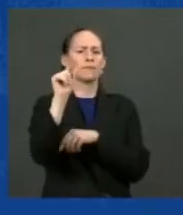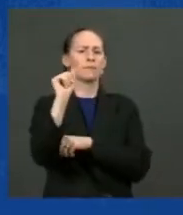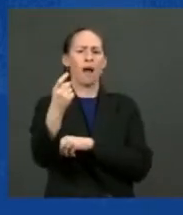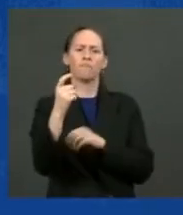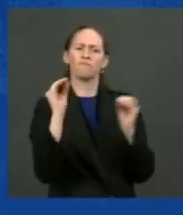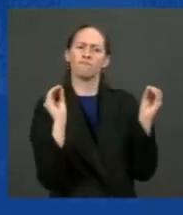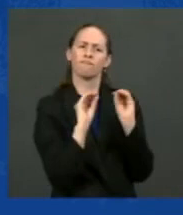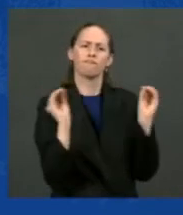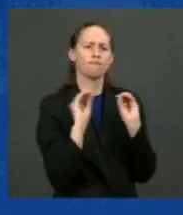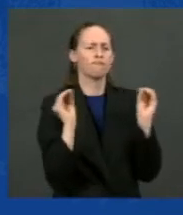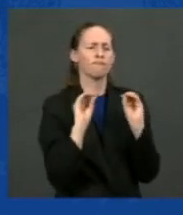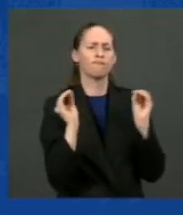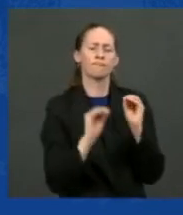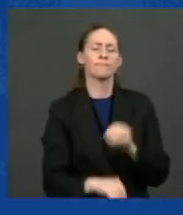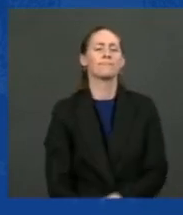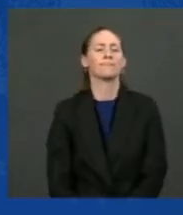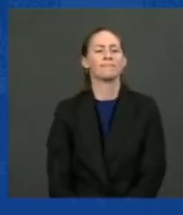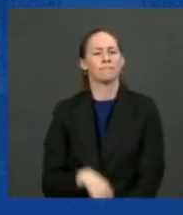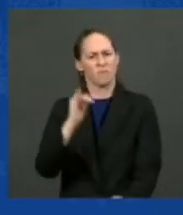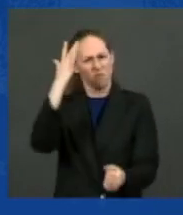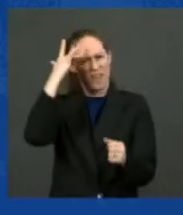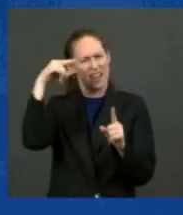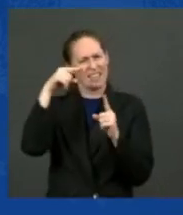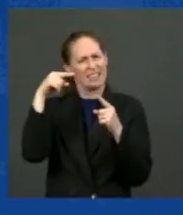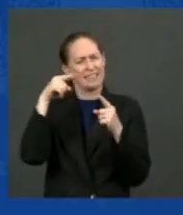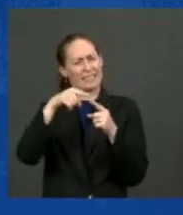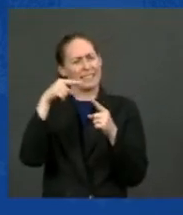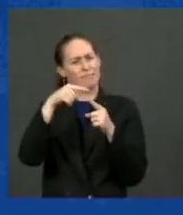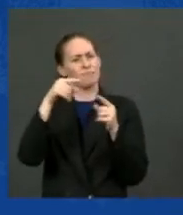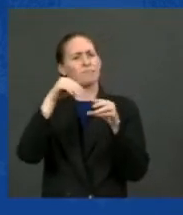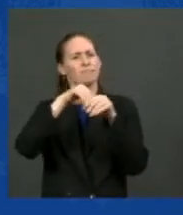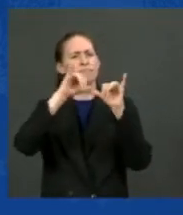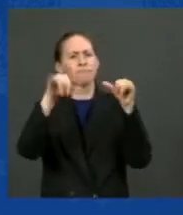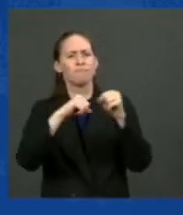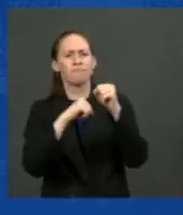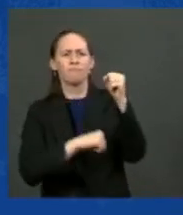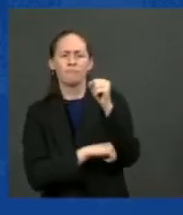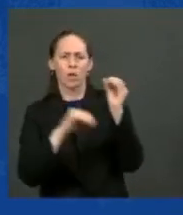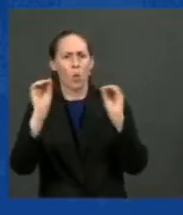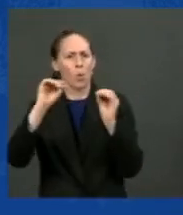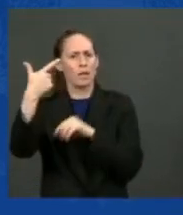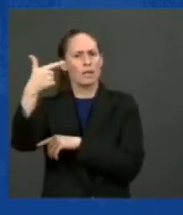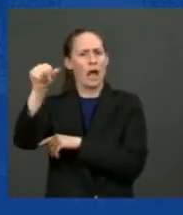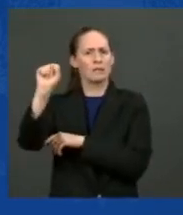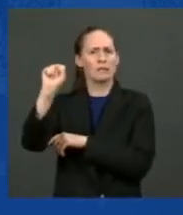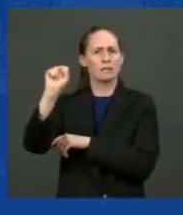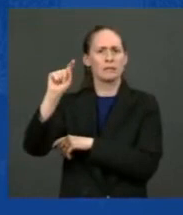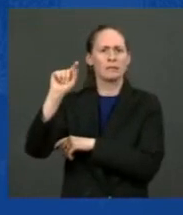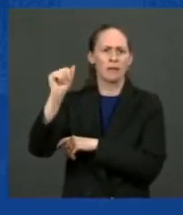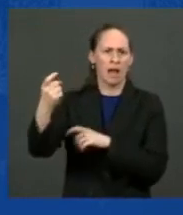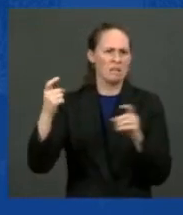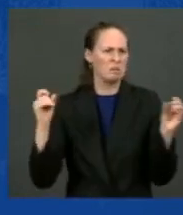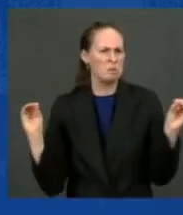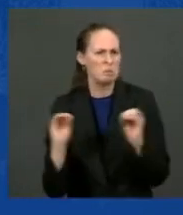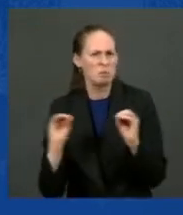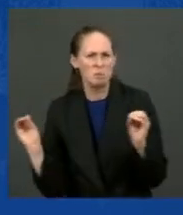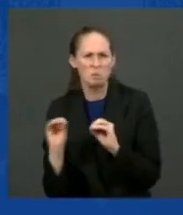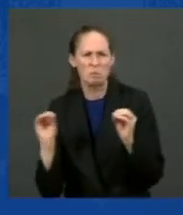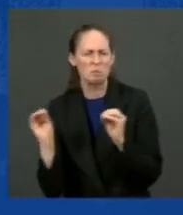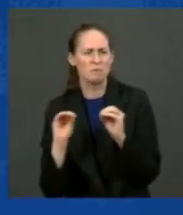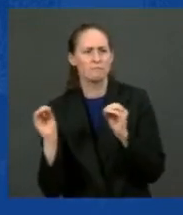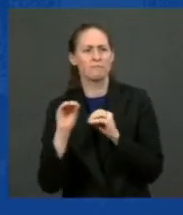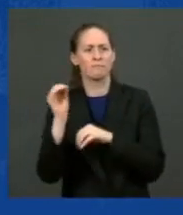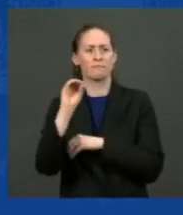why in the infrastructure bill, there is no gas tax increase because people making under $400,000 would have to pay more.